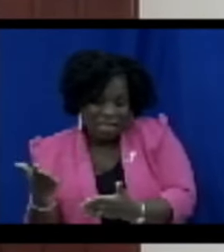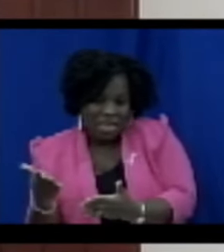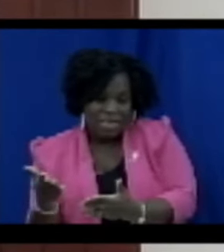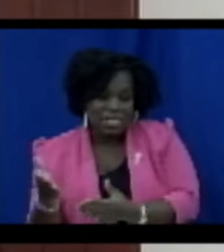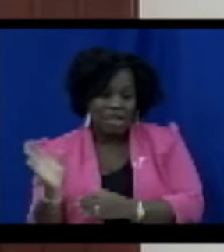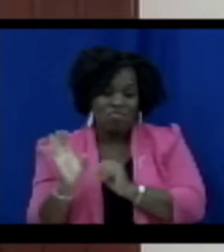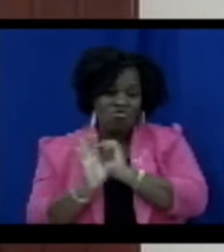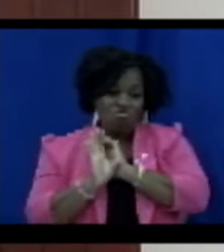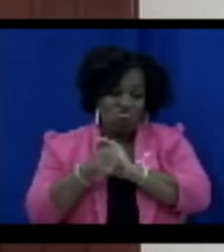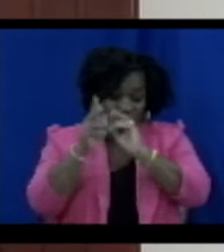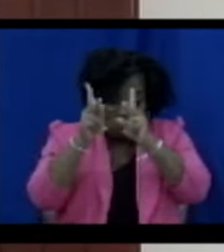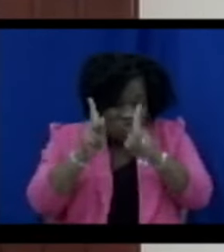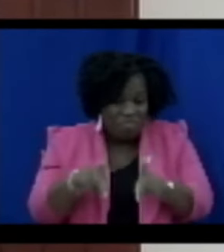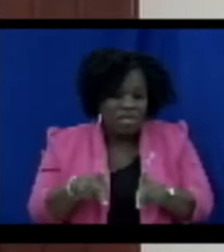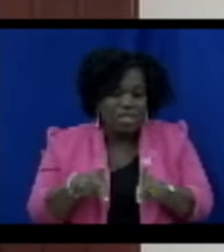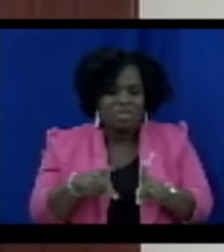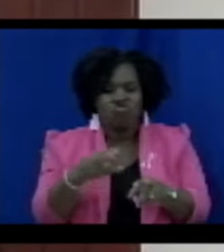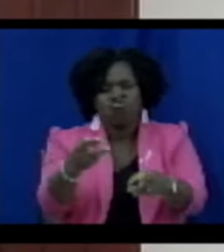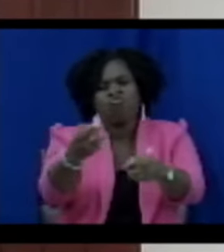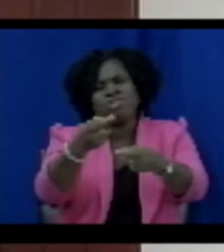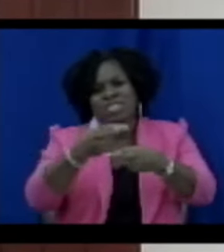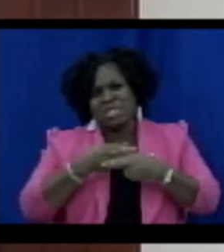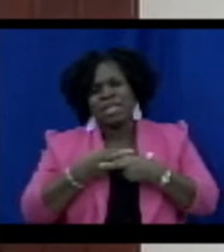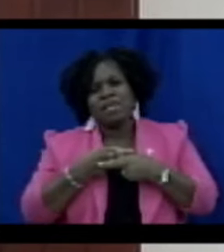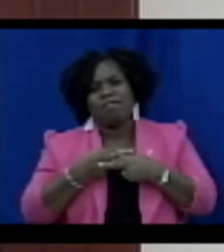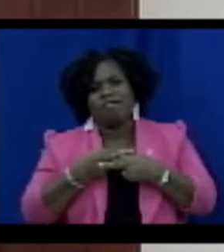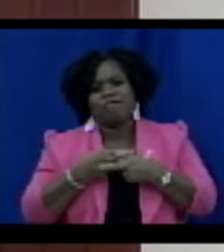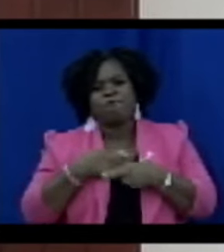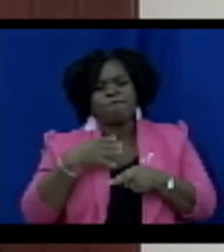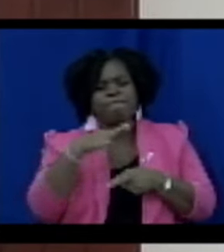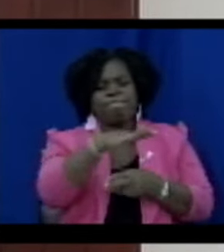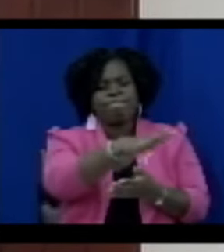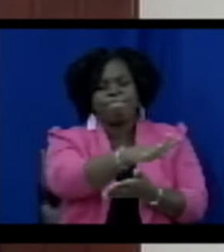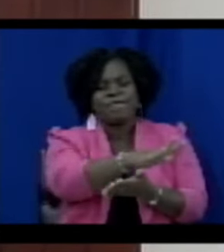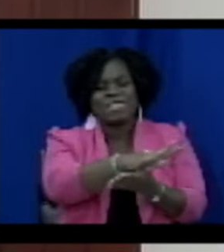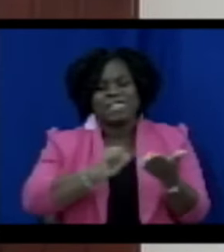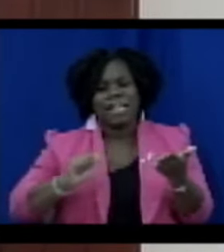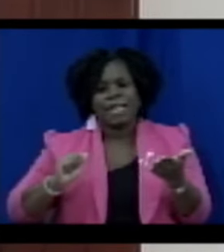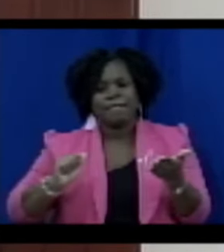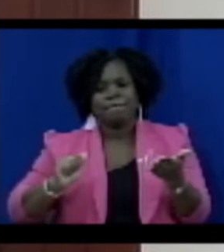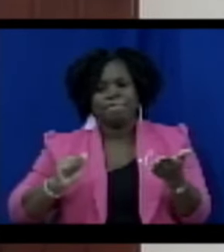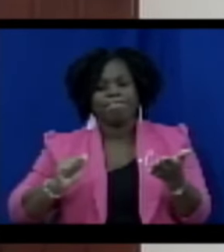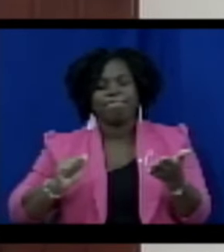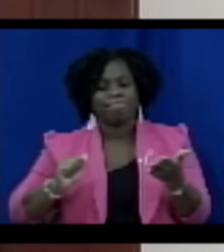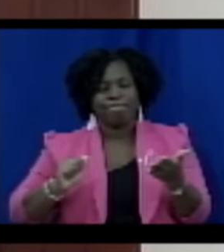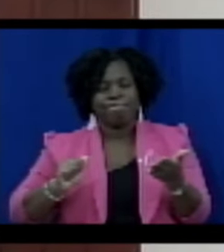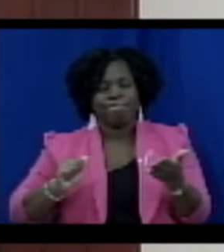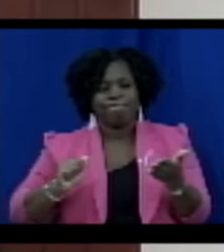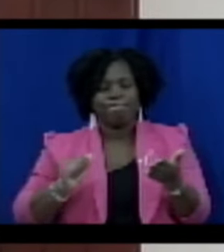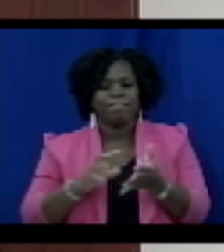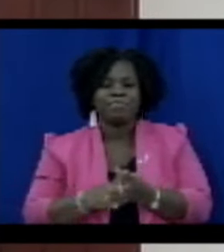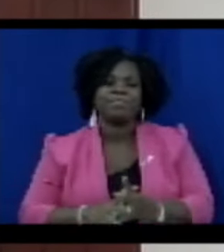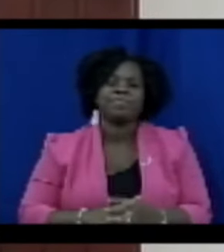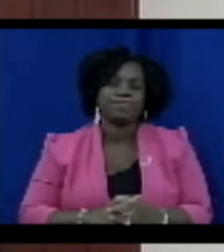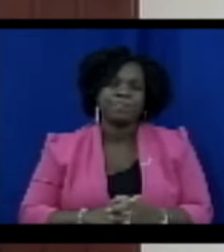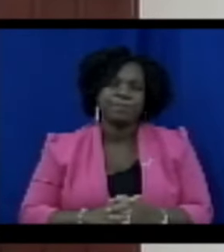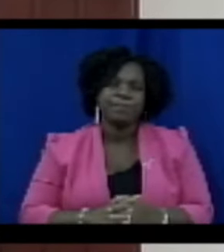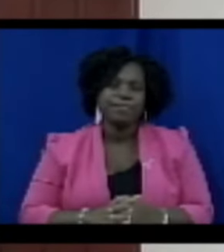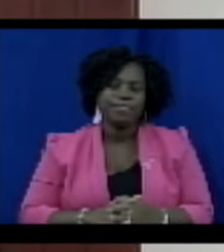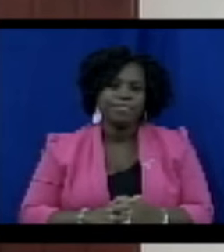creates offenses and procedures to prevent money laundering, a process that criminals often use to legitimize the proceeds of their crimes.